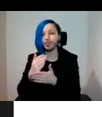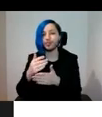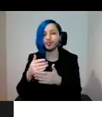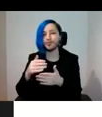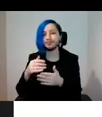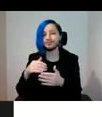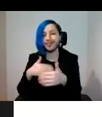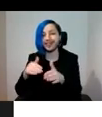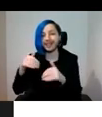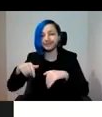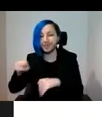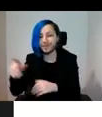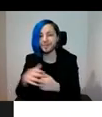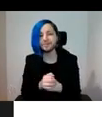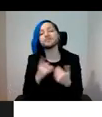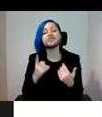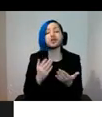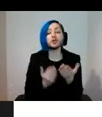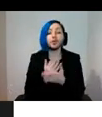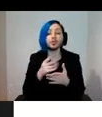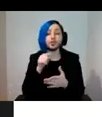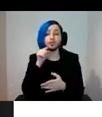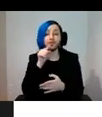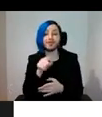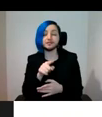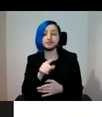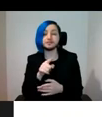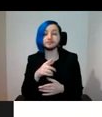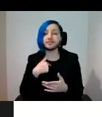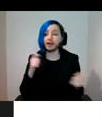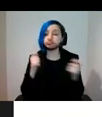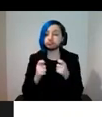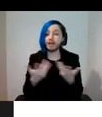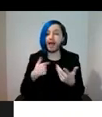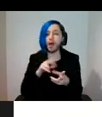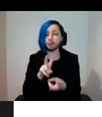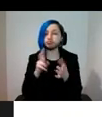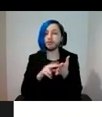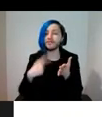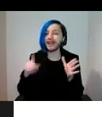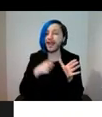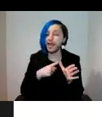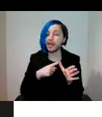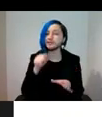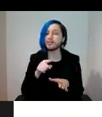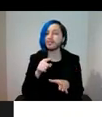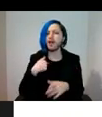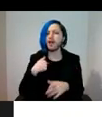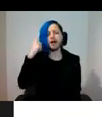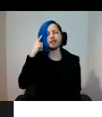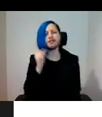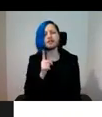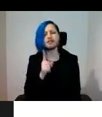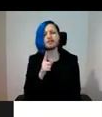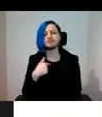translations nevertheless altered the way I perceived the V&A, and the adaption made me reconsider the fragments and objects I